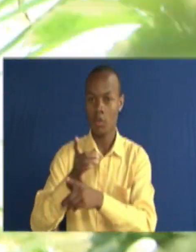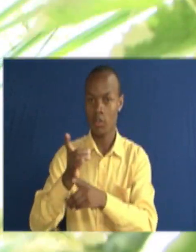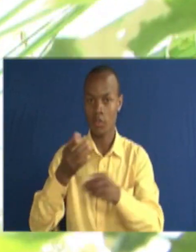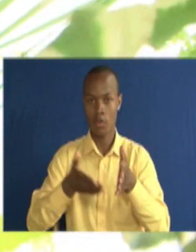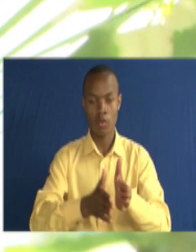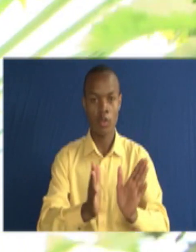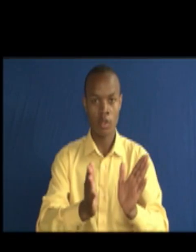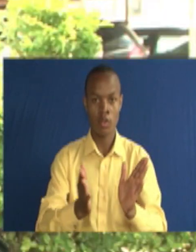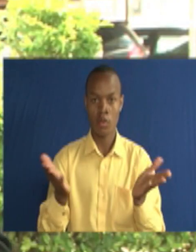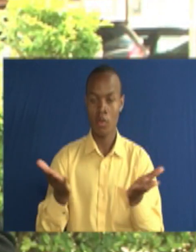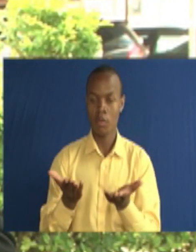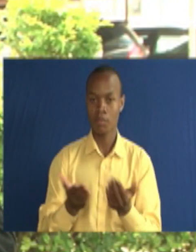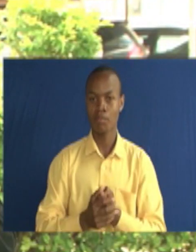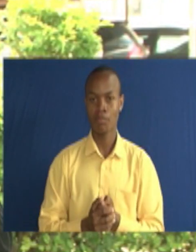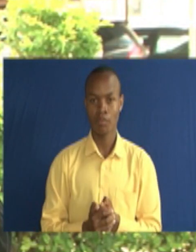eventually was ideal.